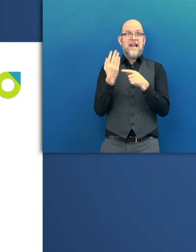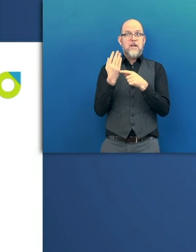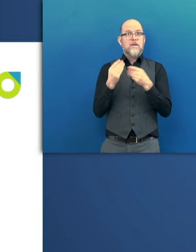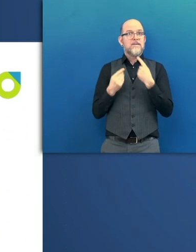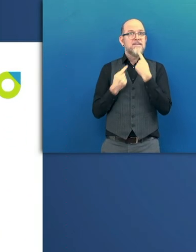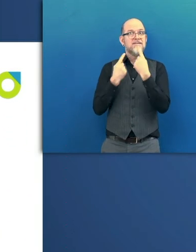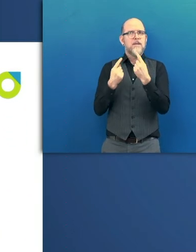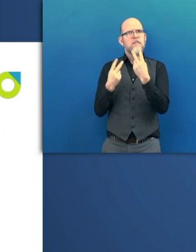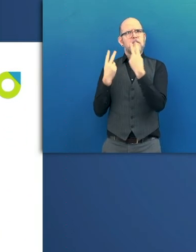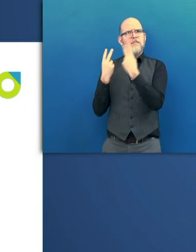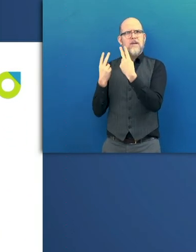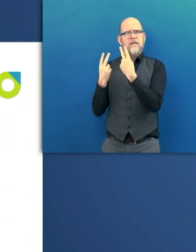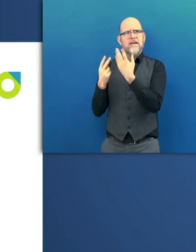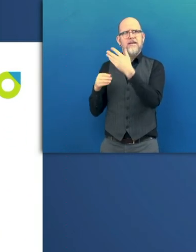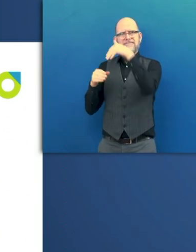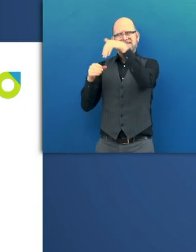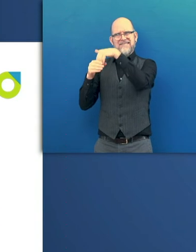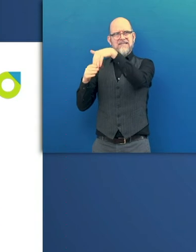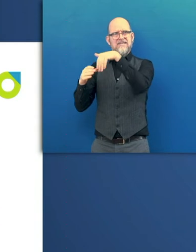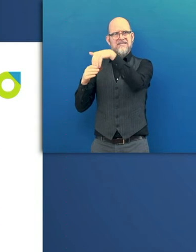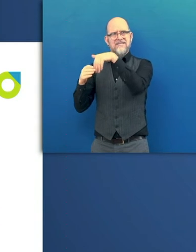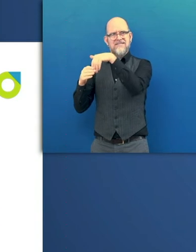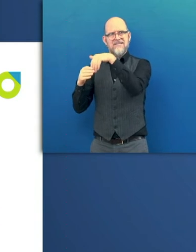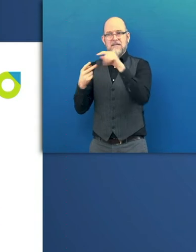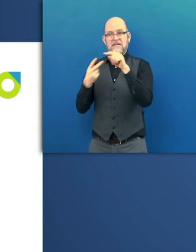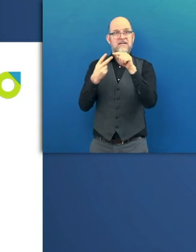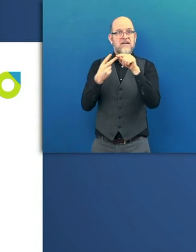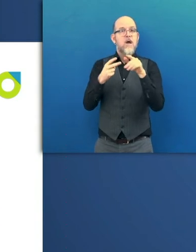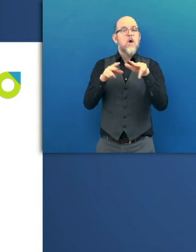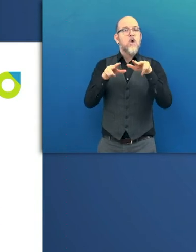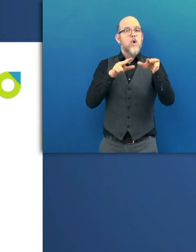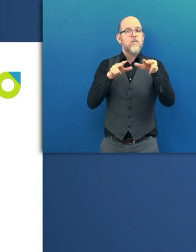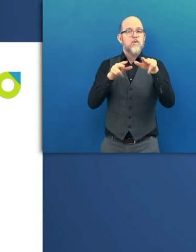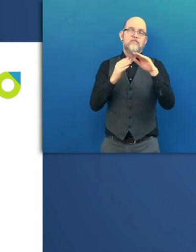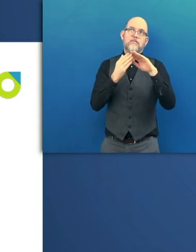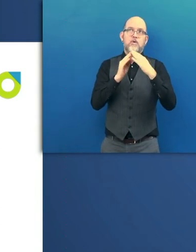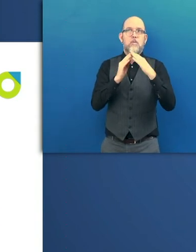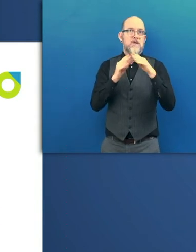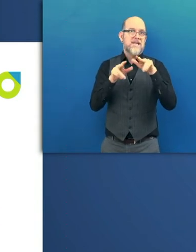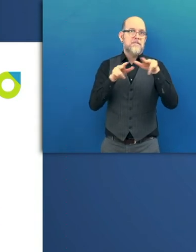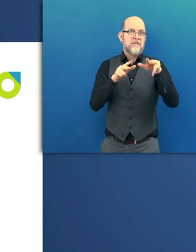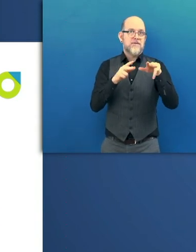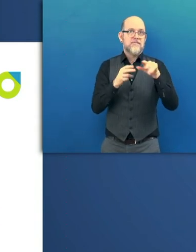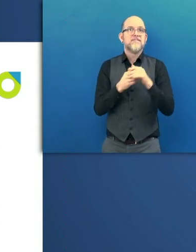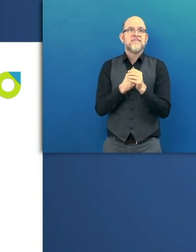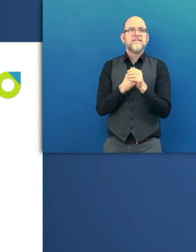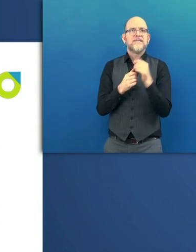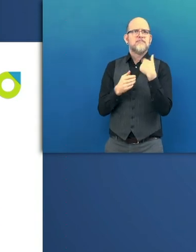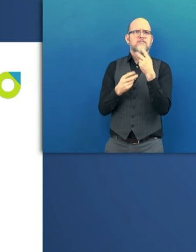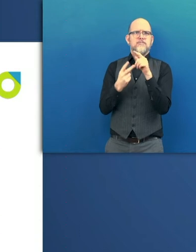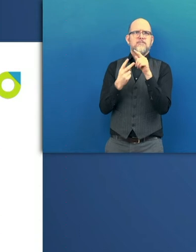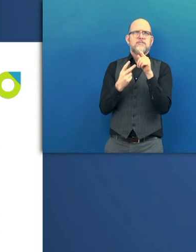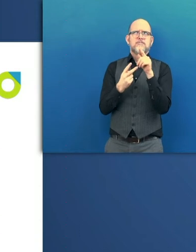as our content management system is our community management system. And we chose Vanilla Forums.